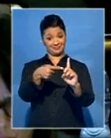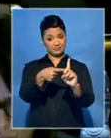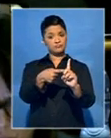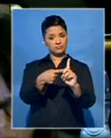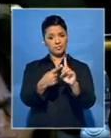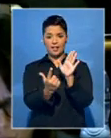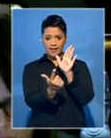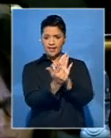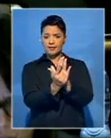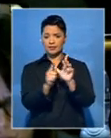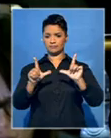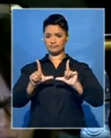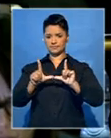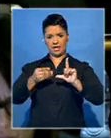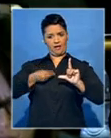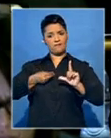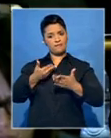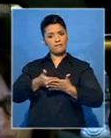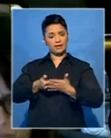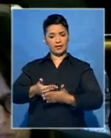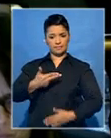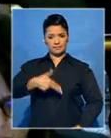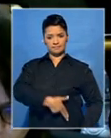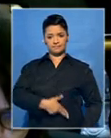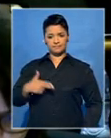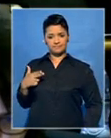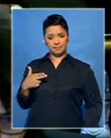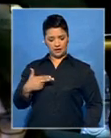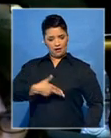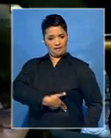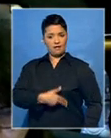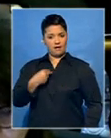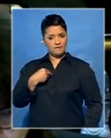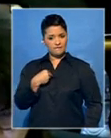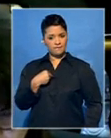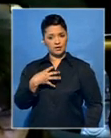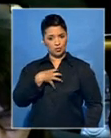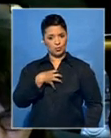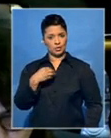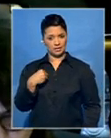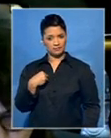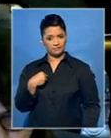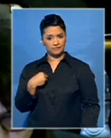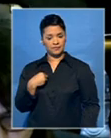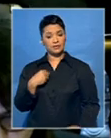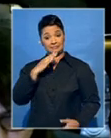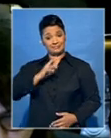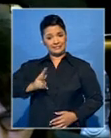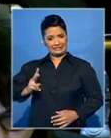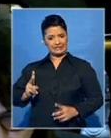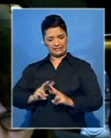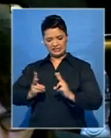to carry firearms and other weapons